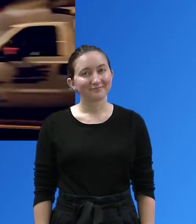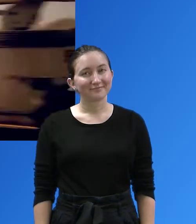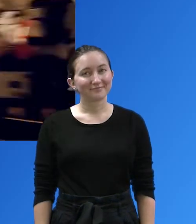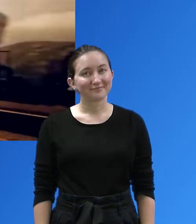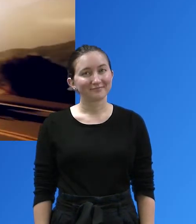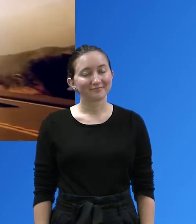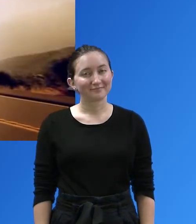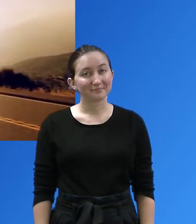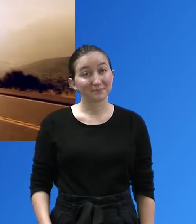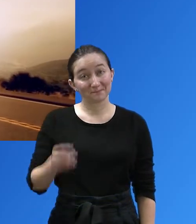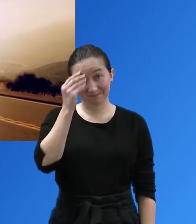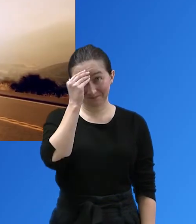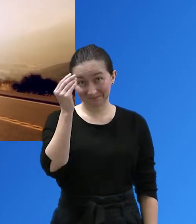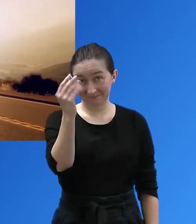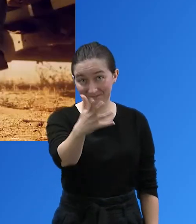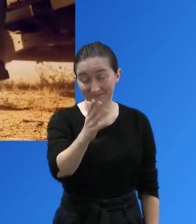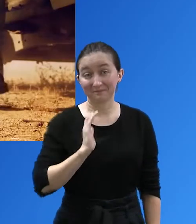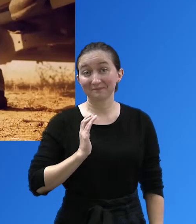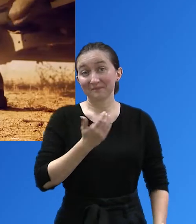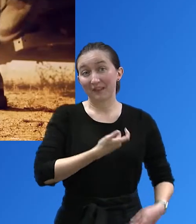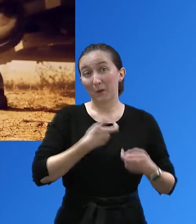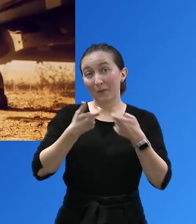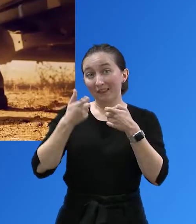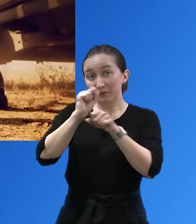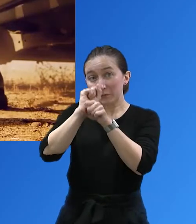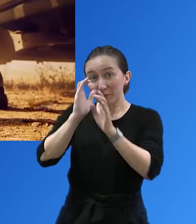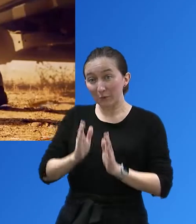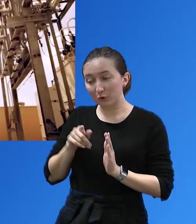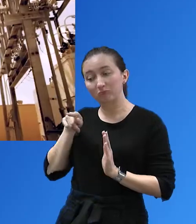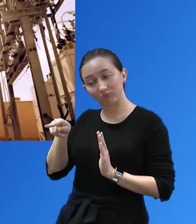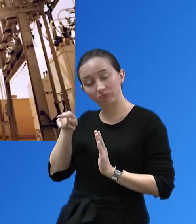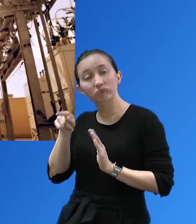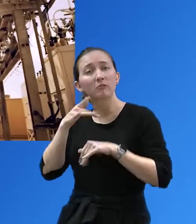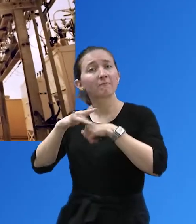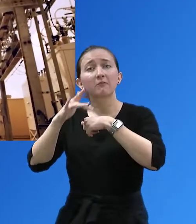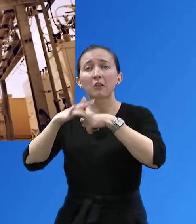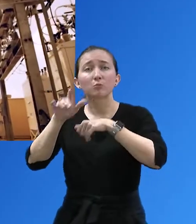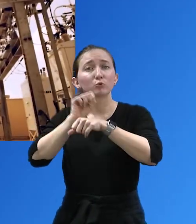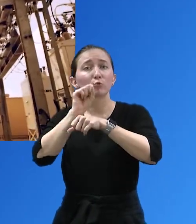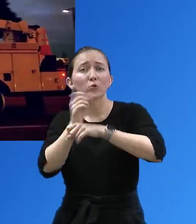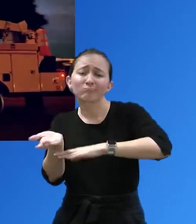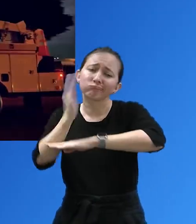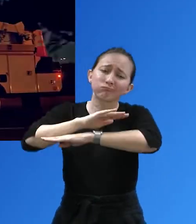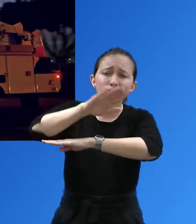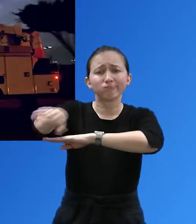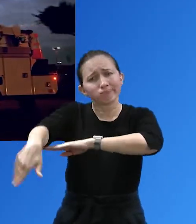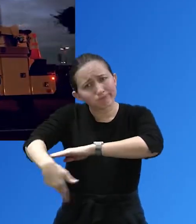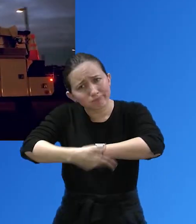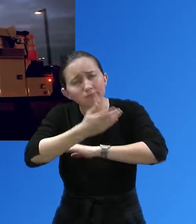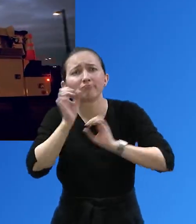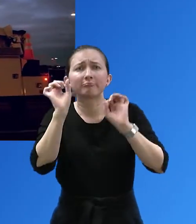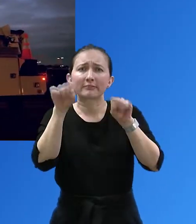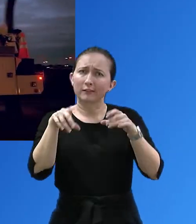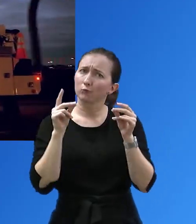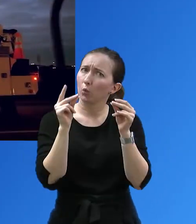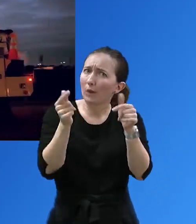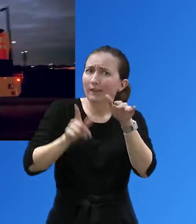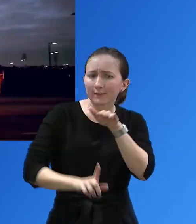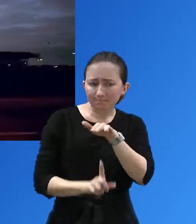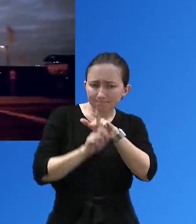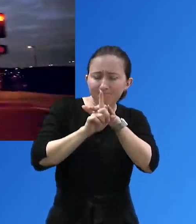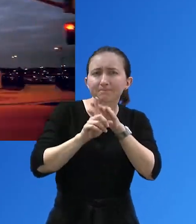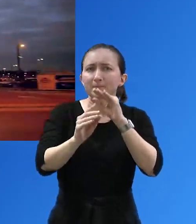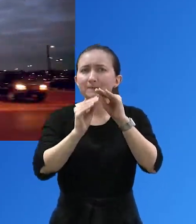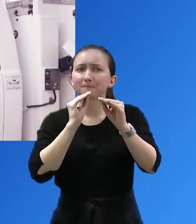Here's something you may not know. Electric troubleshooters answer calls from home 24 hours a day, so they can respond as quickly as possible to